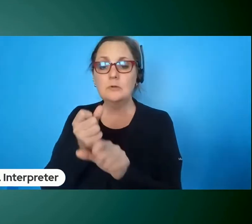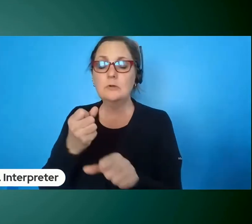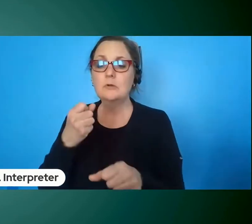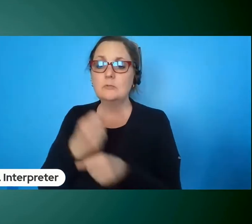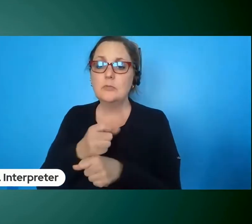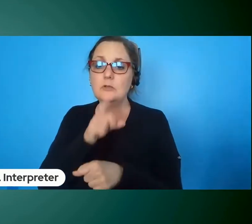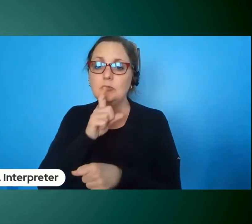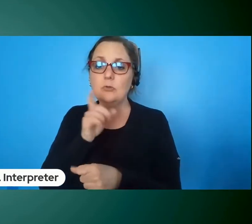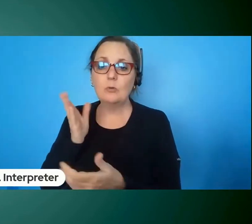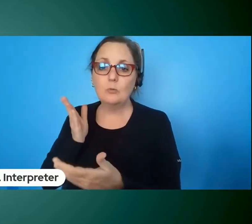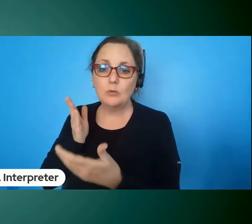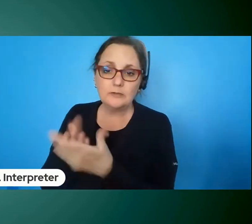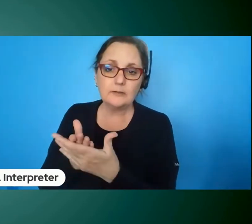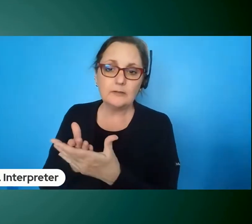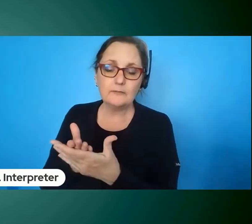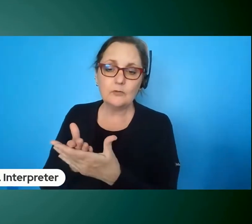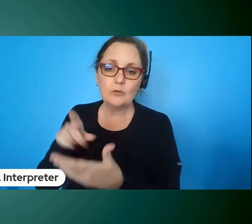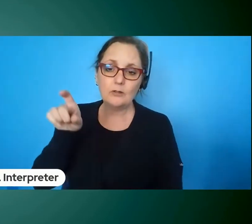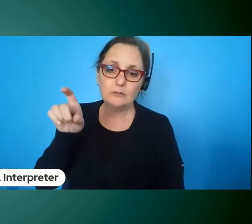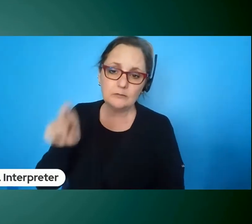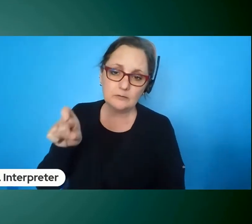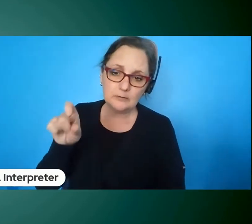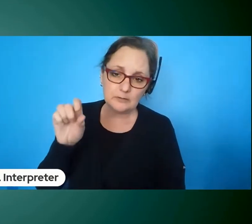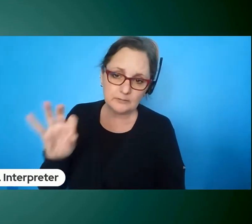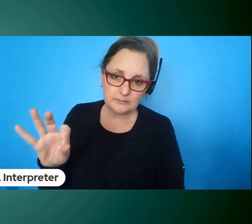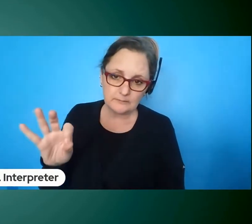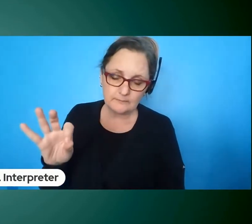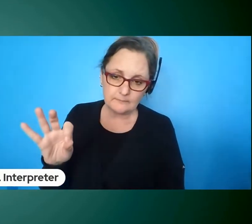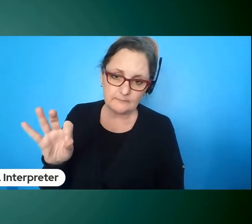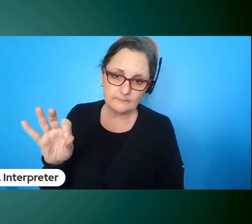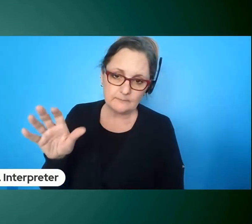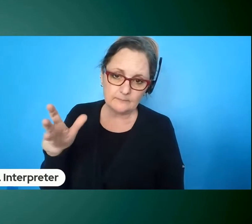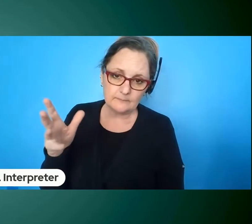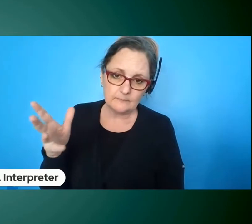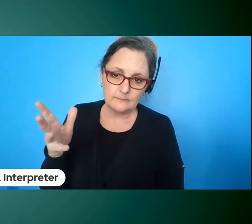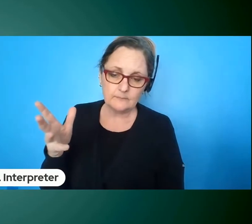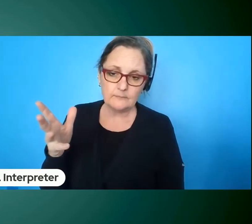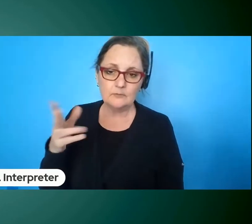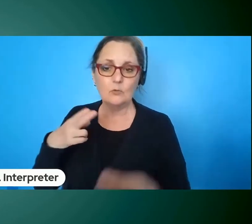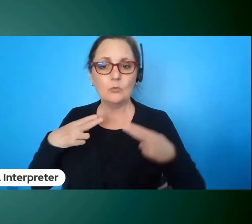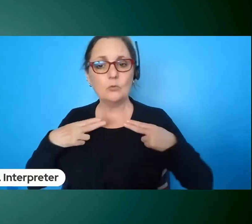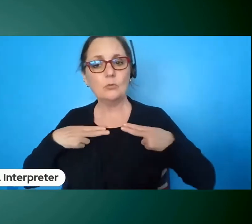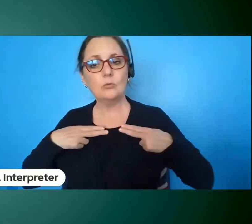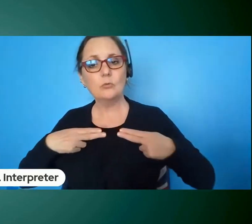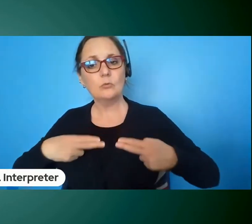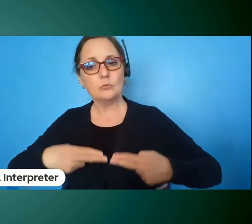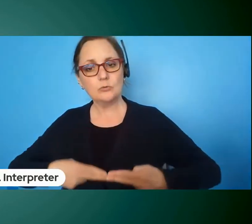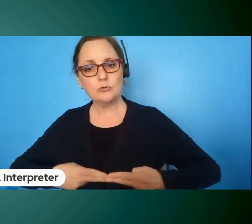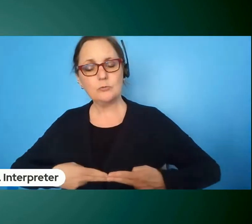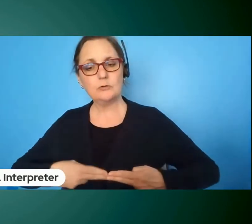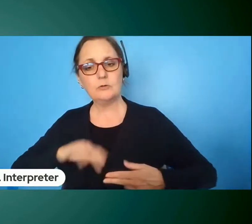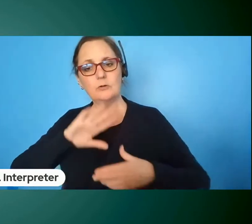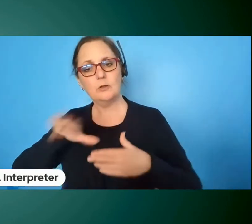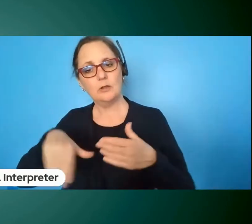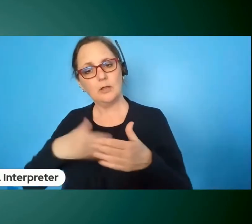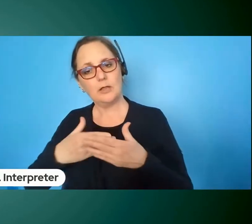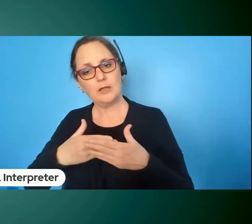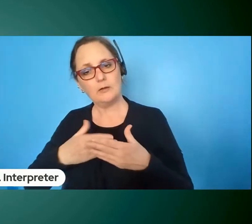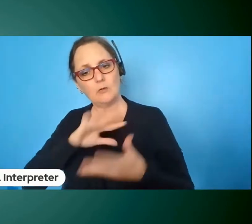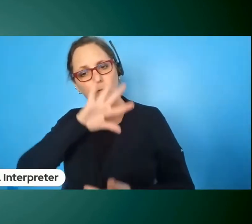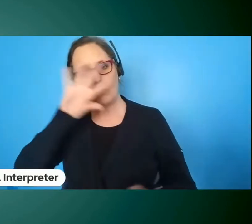deliver on the needs of human all of human and